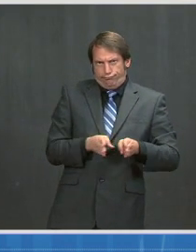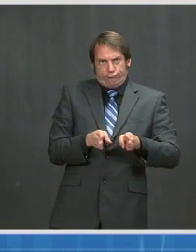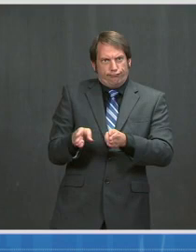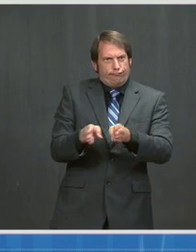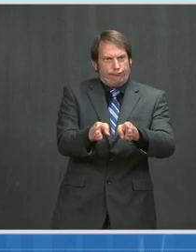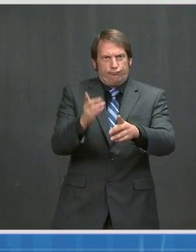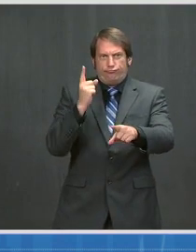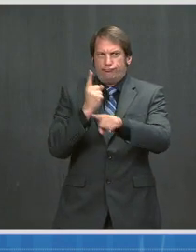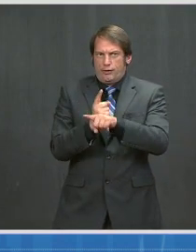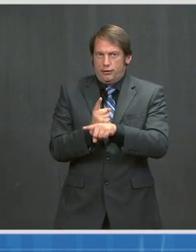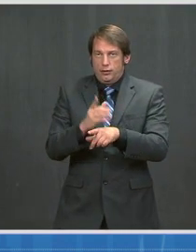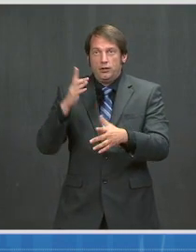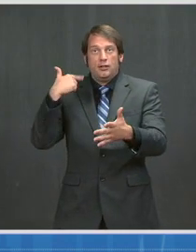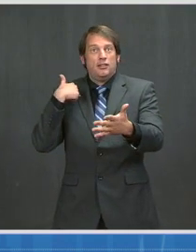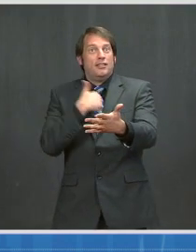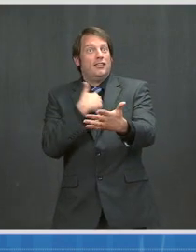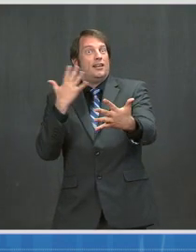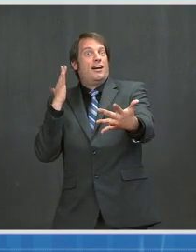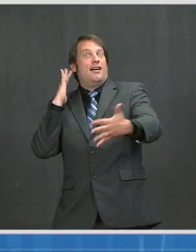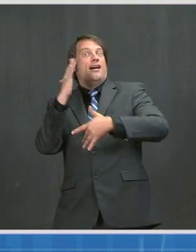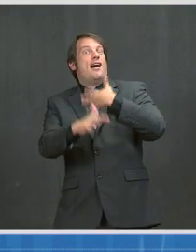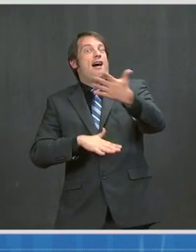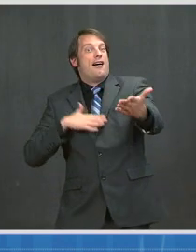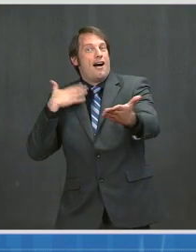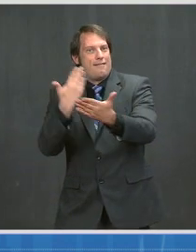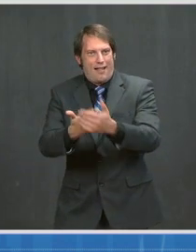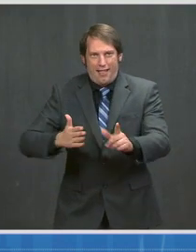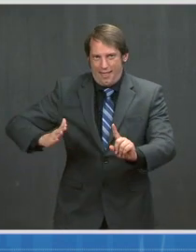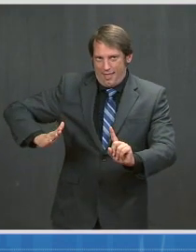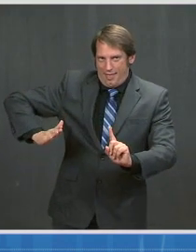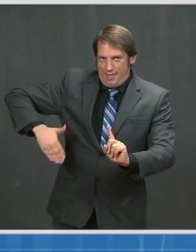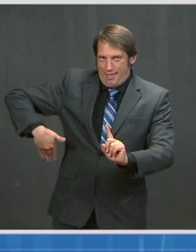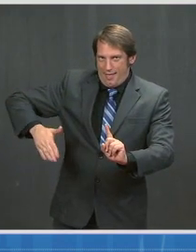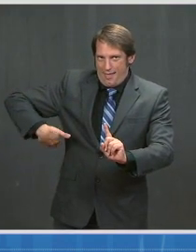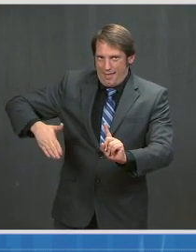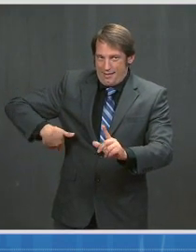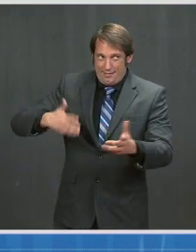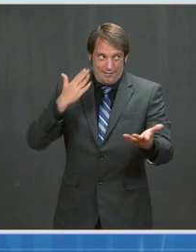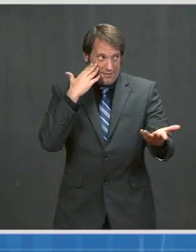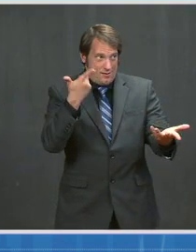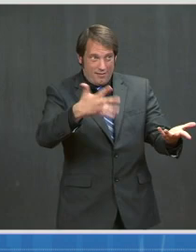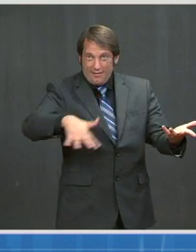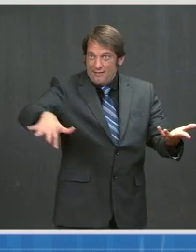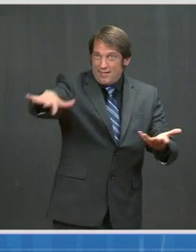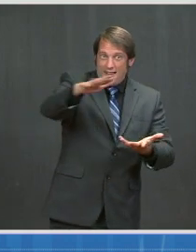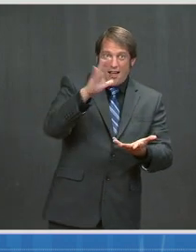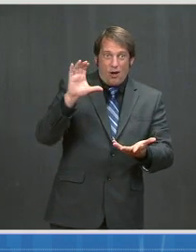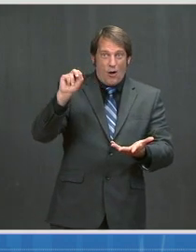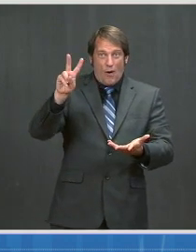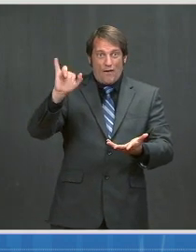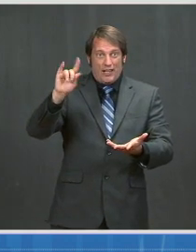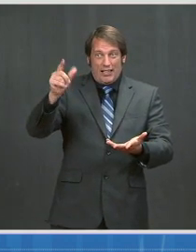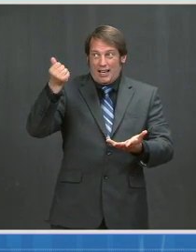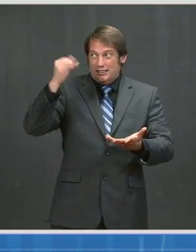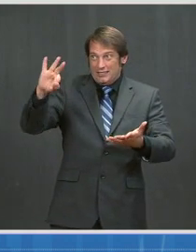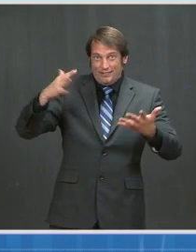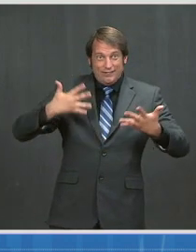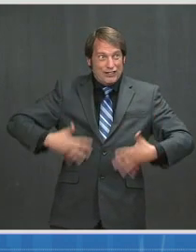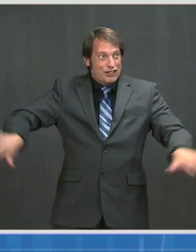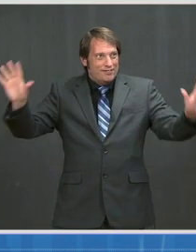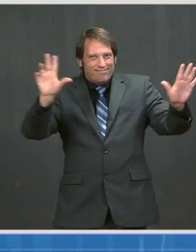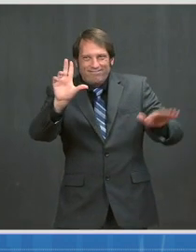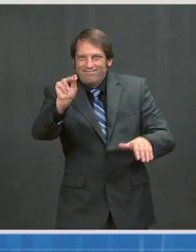there yet. The war against COVID-19 is far from over, far from won. The worst thing